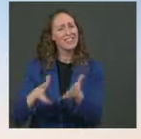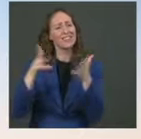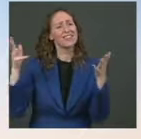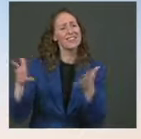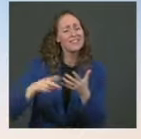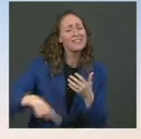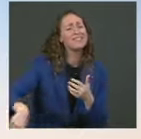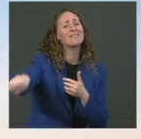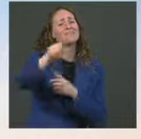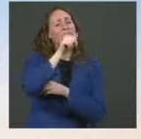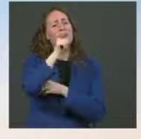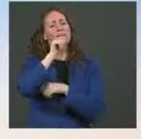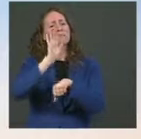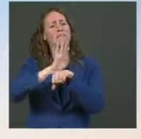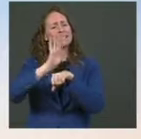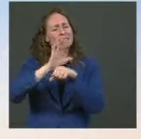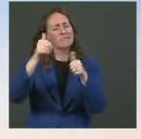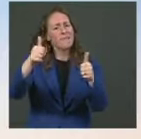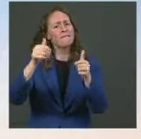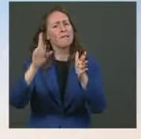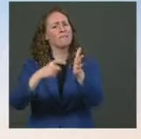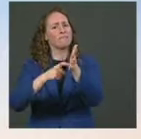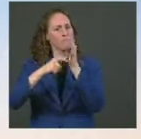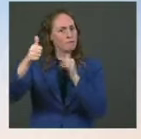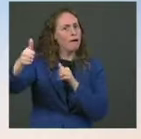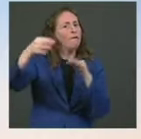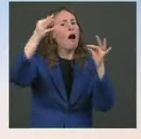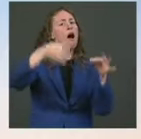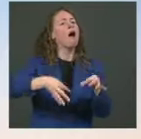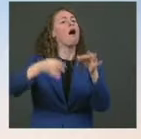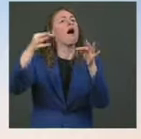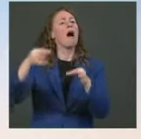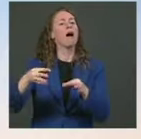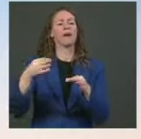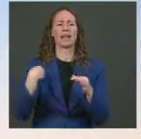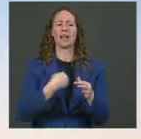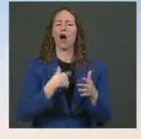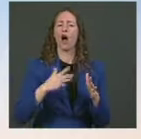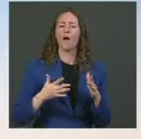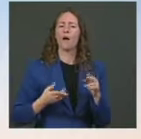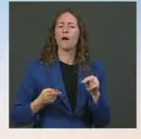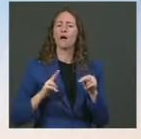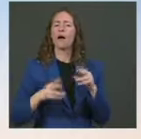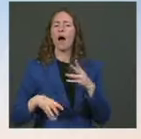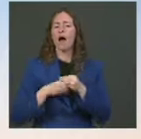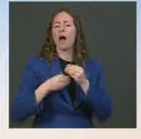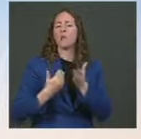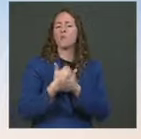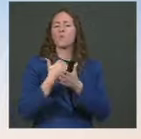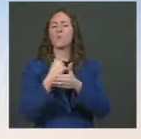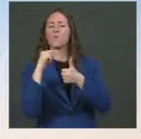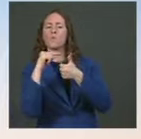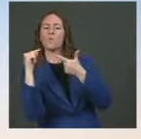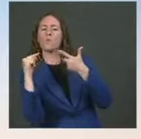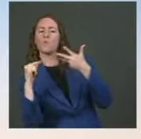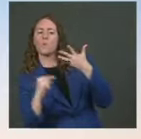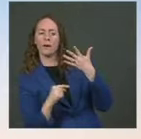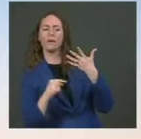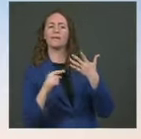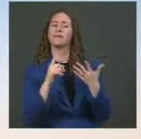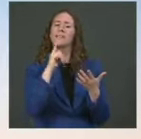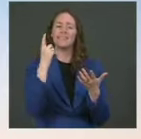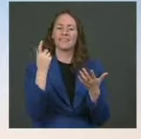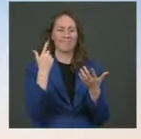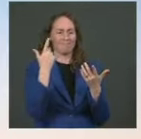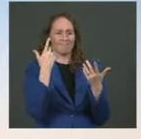place mandates and requirements. This is building on the steps we had taken. But again, there are a range of factors that have happened over the last